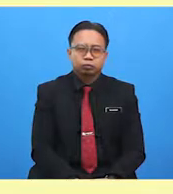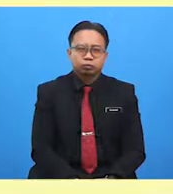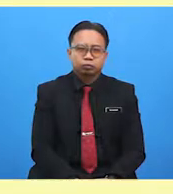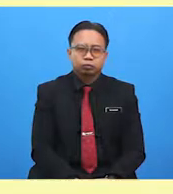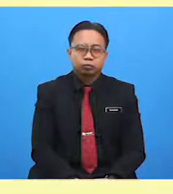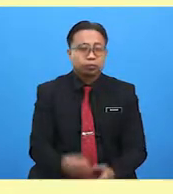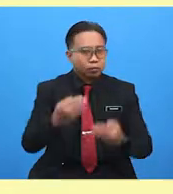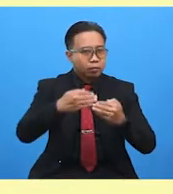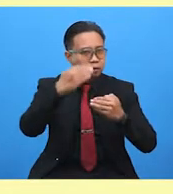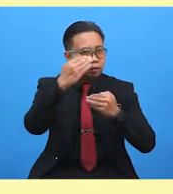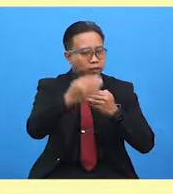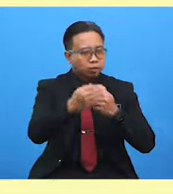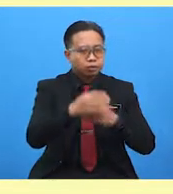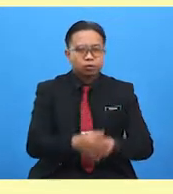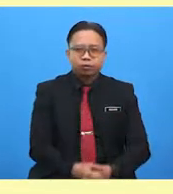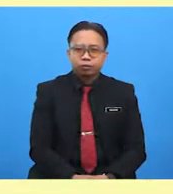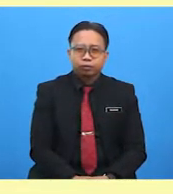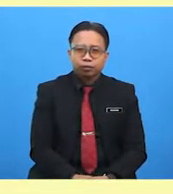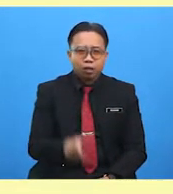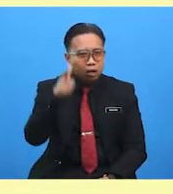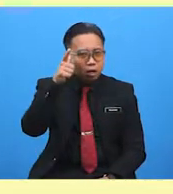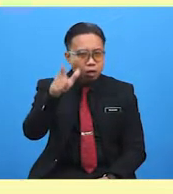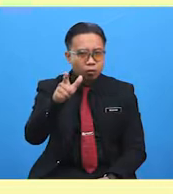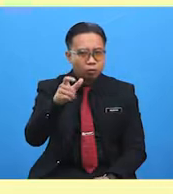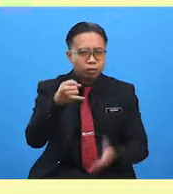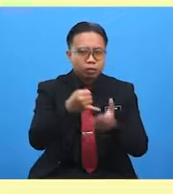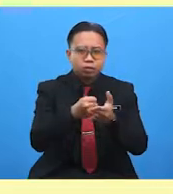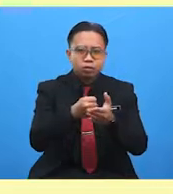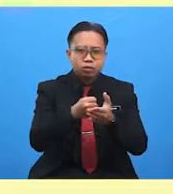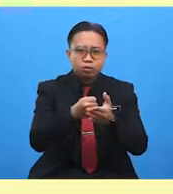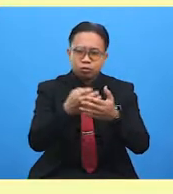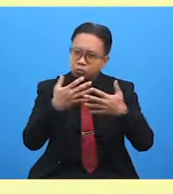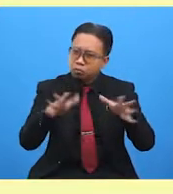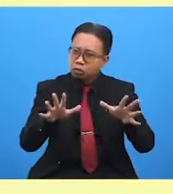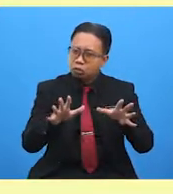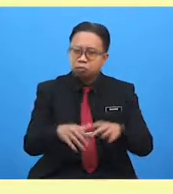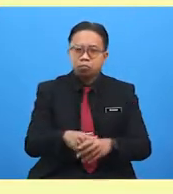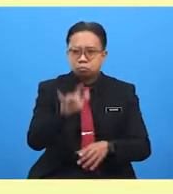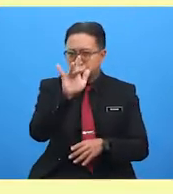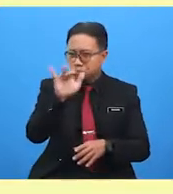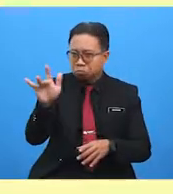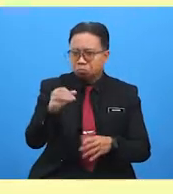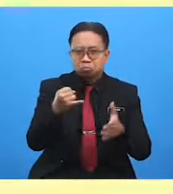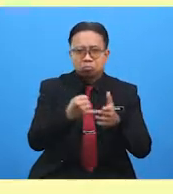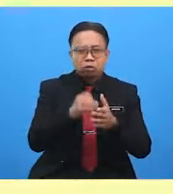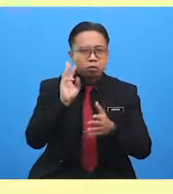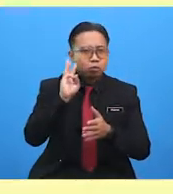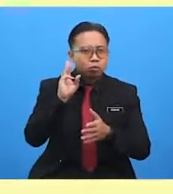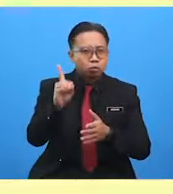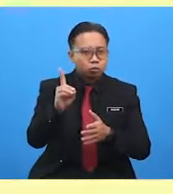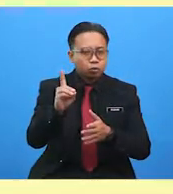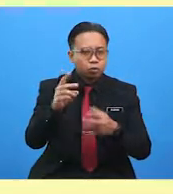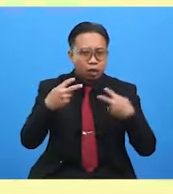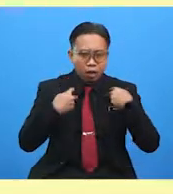Next. Look! It's been... It would have been quite